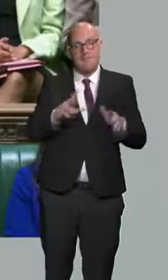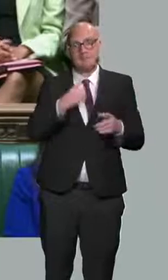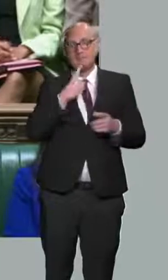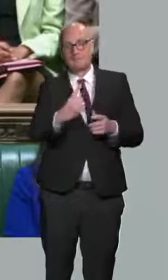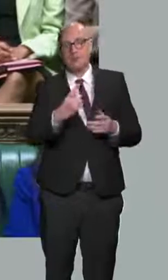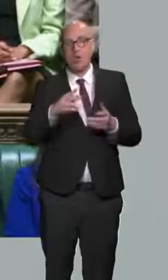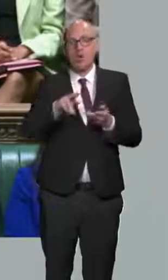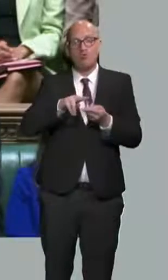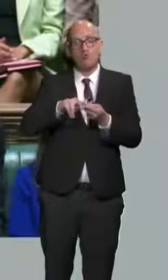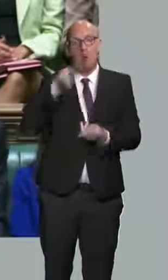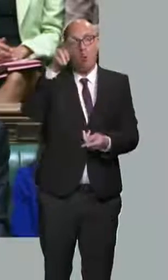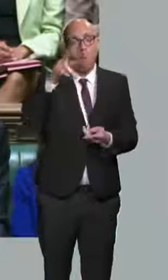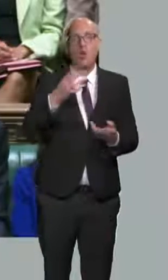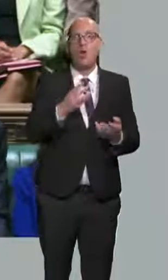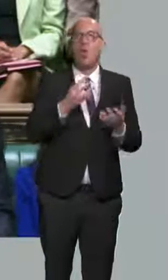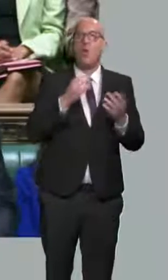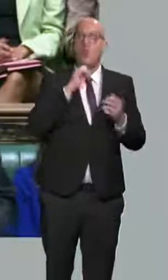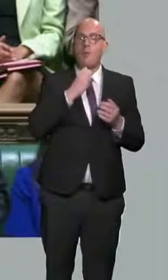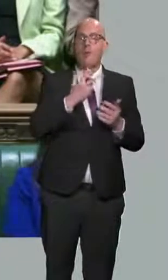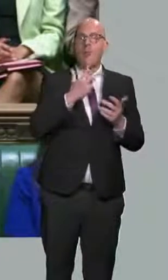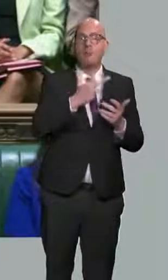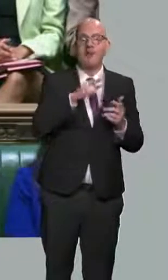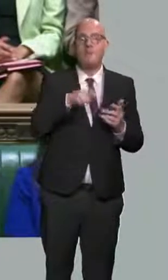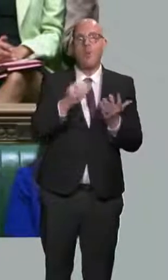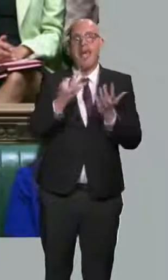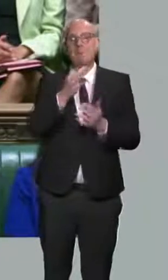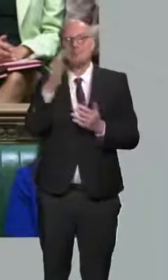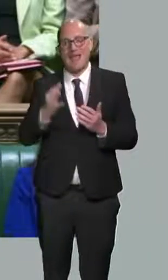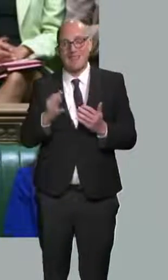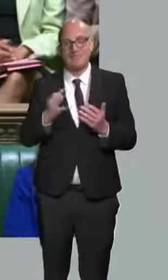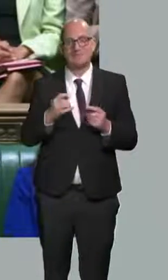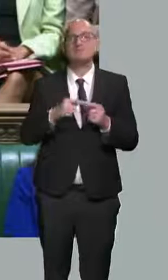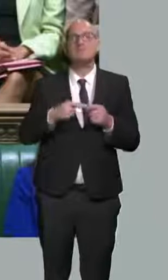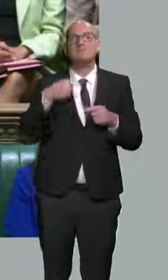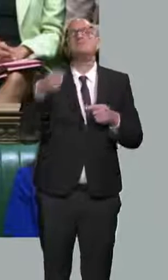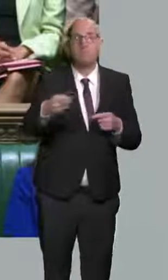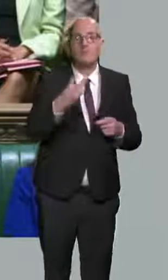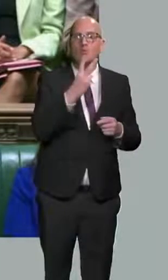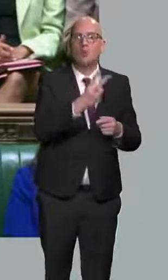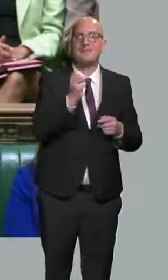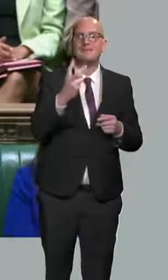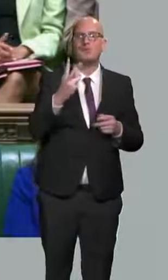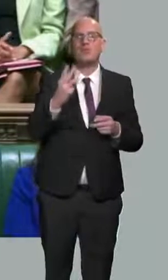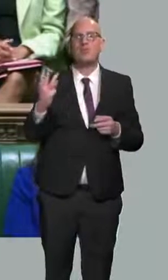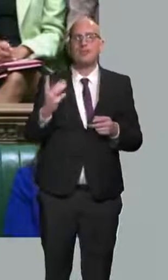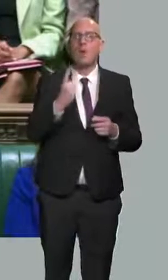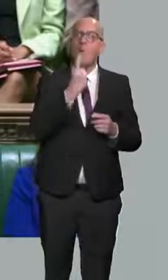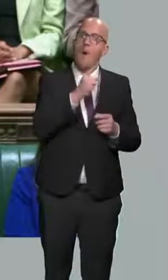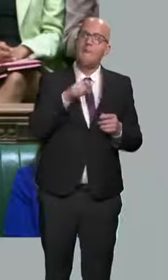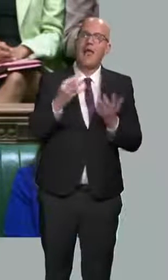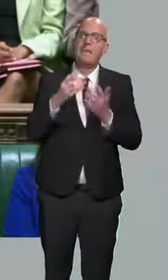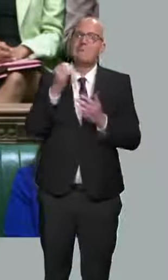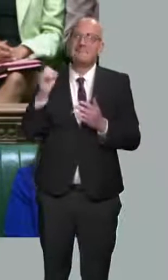The OBR then expects the economy to grow by 1.8 per cent in 2023 and 2.1,